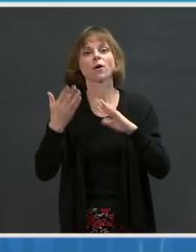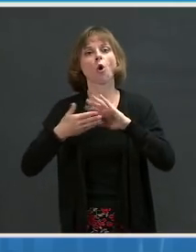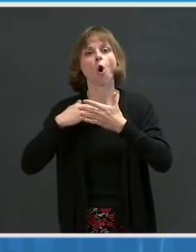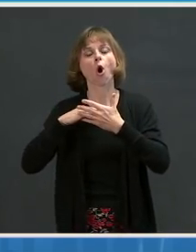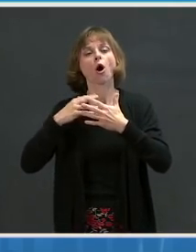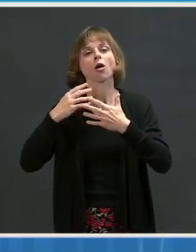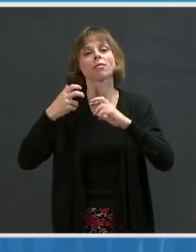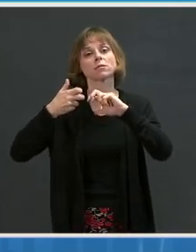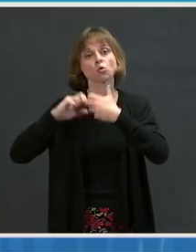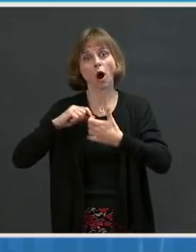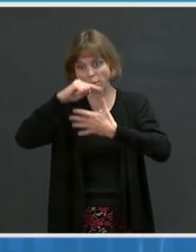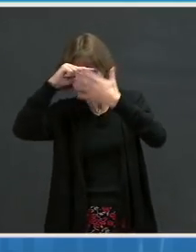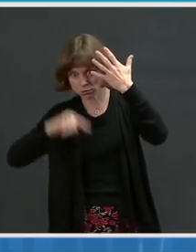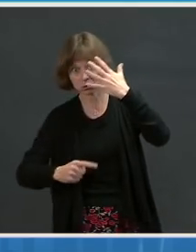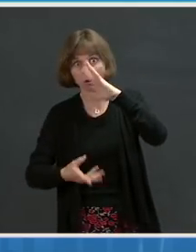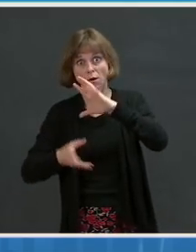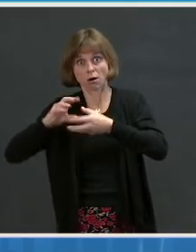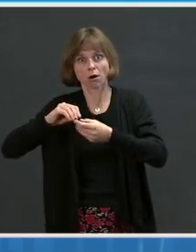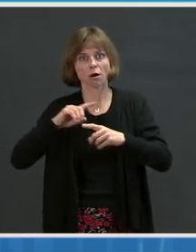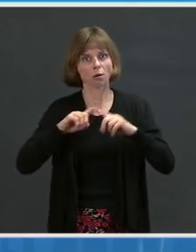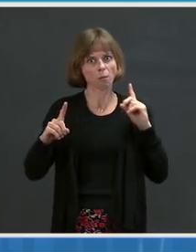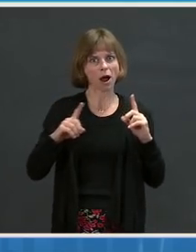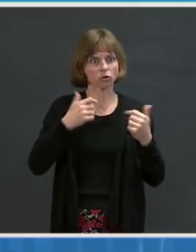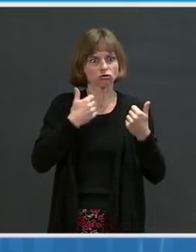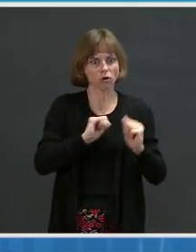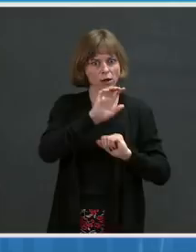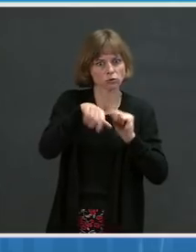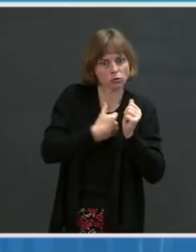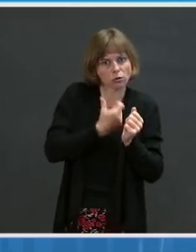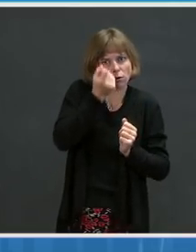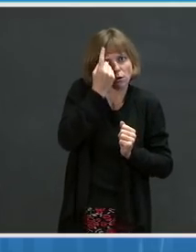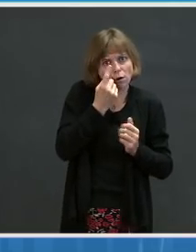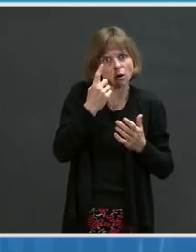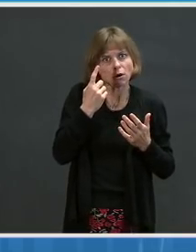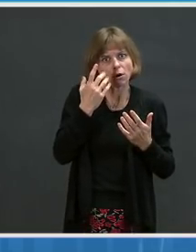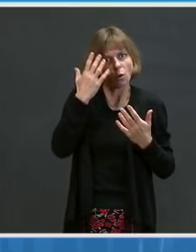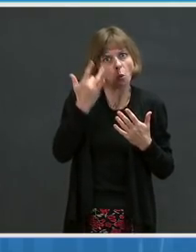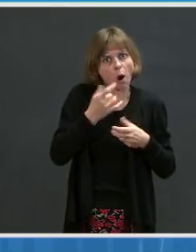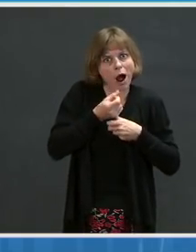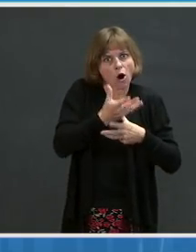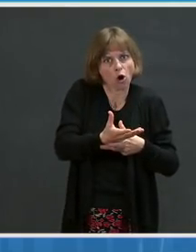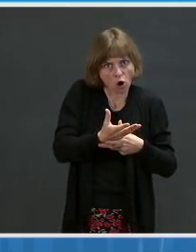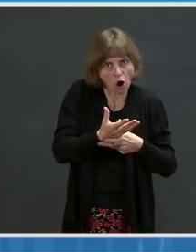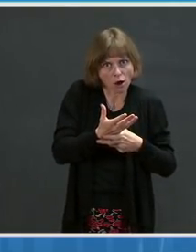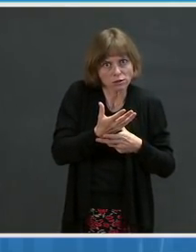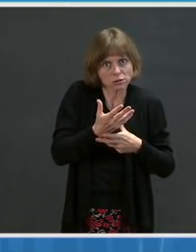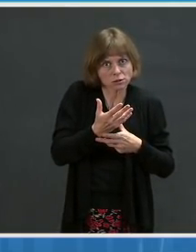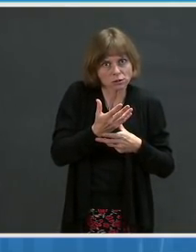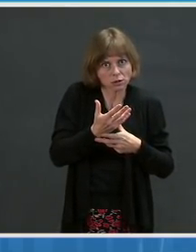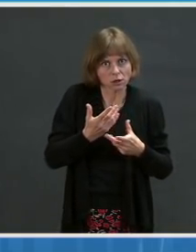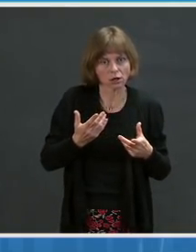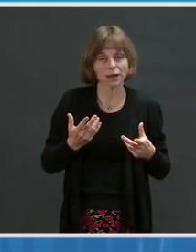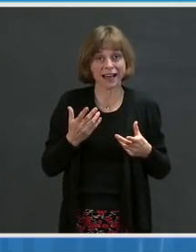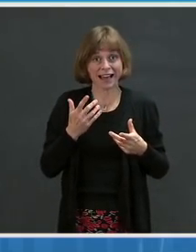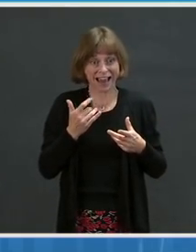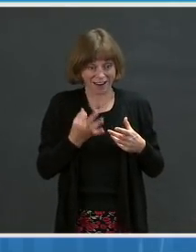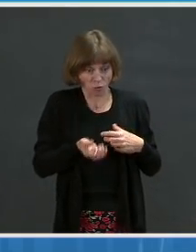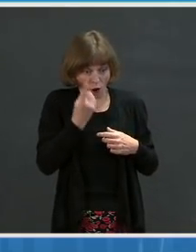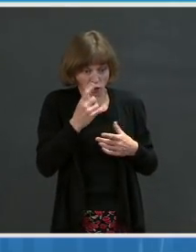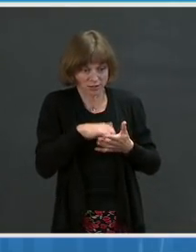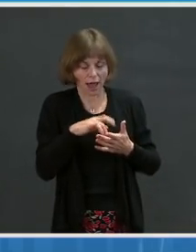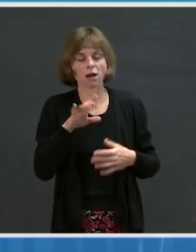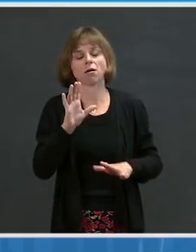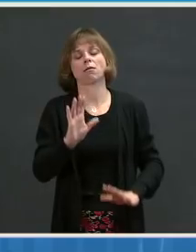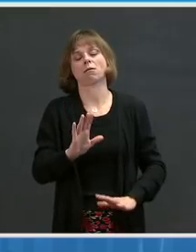correlate that actually is a pathophysiological correlate. Once we get that, an important part of this, as I mentioned,